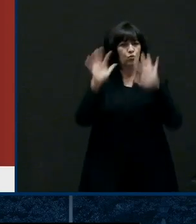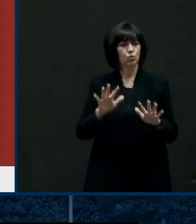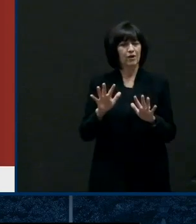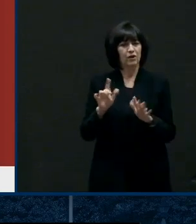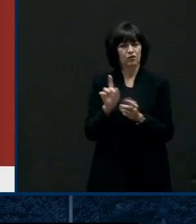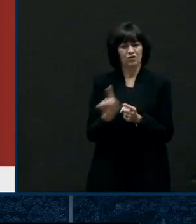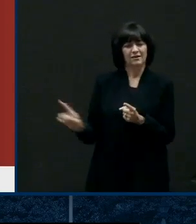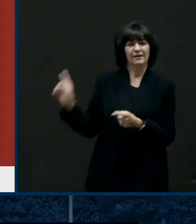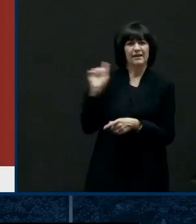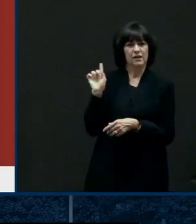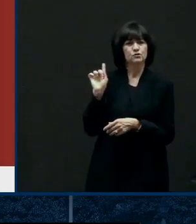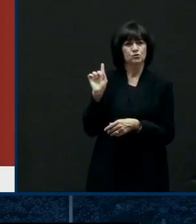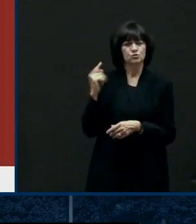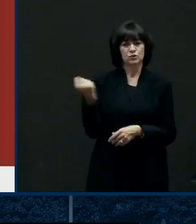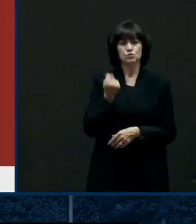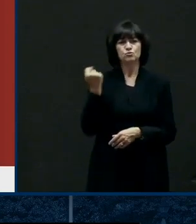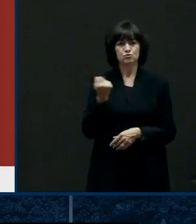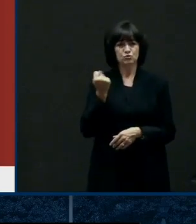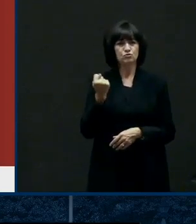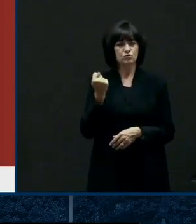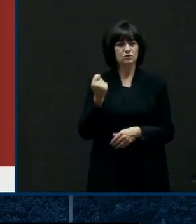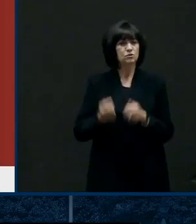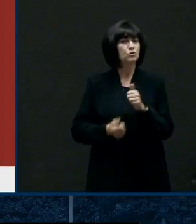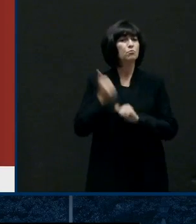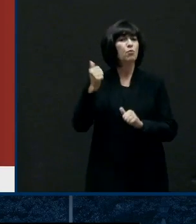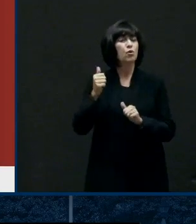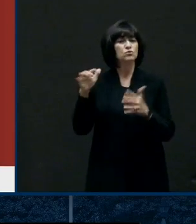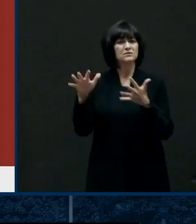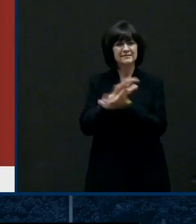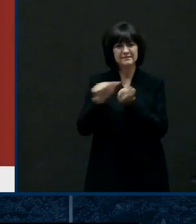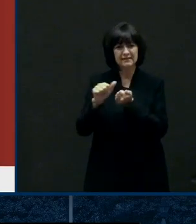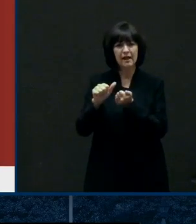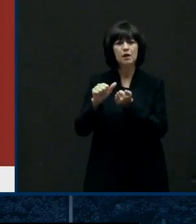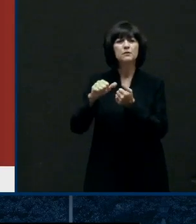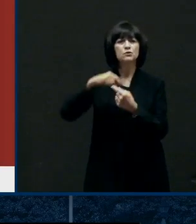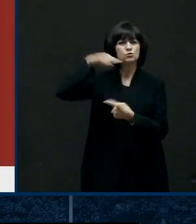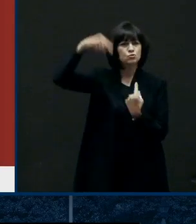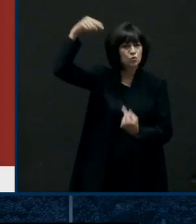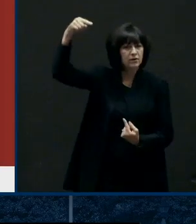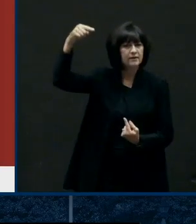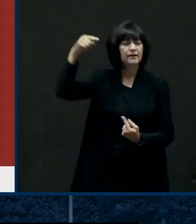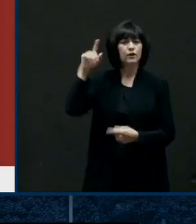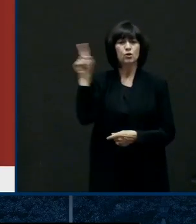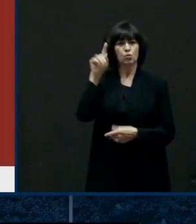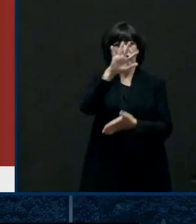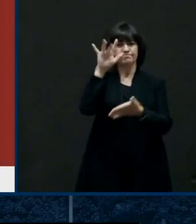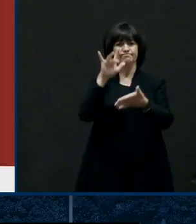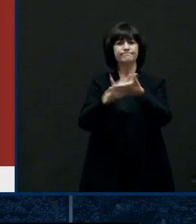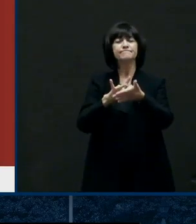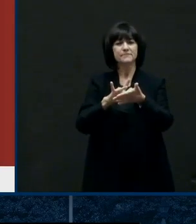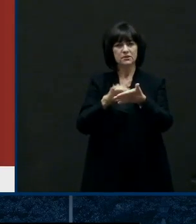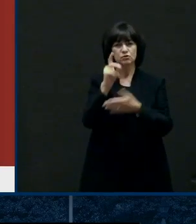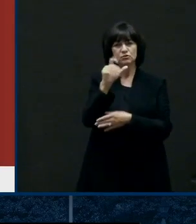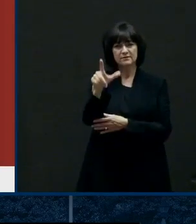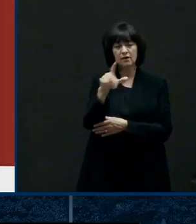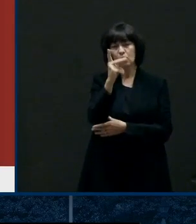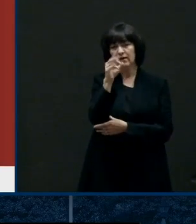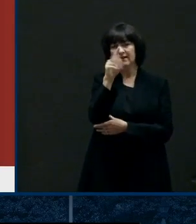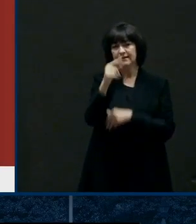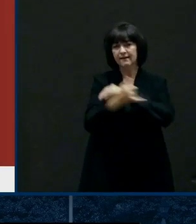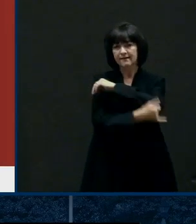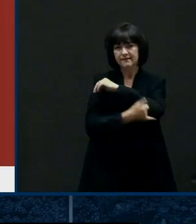Tuesday. Most of the damage and the tornadoes were centered in central Delaware, in Kent County,